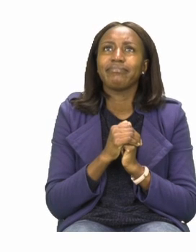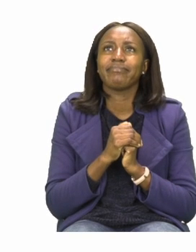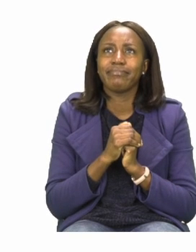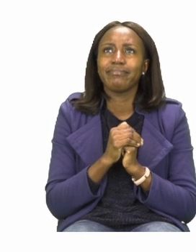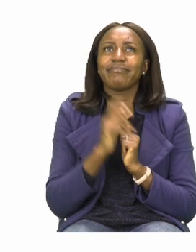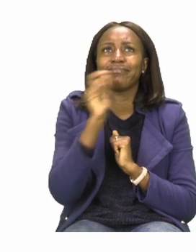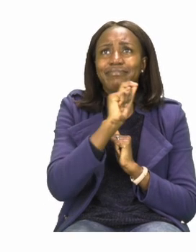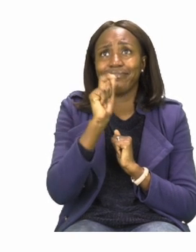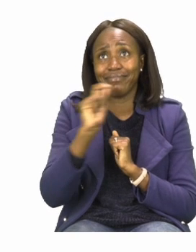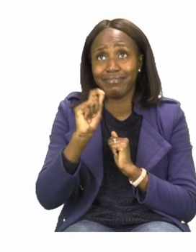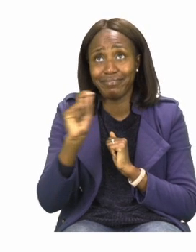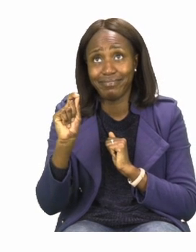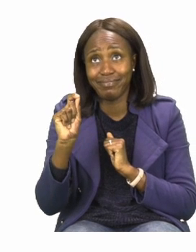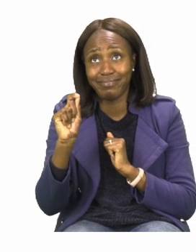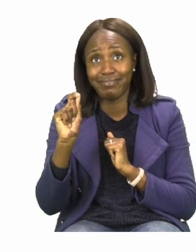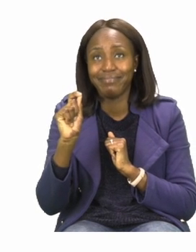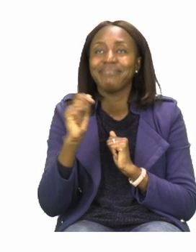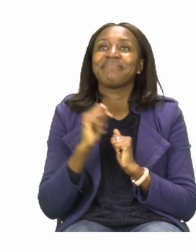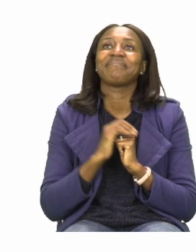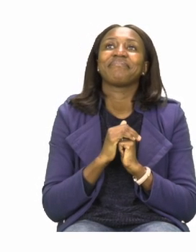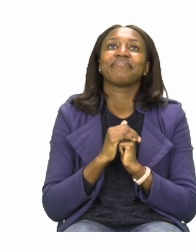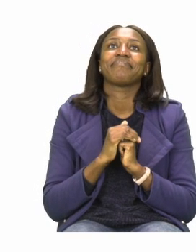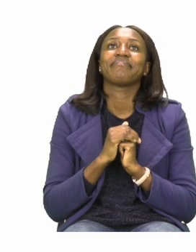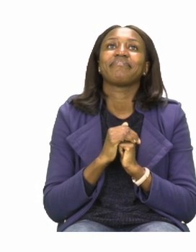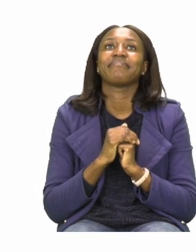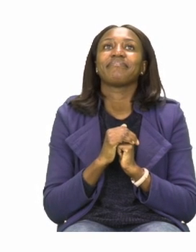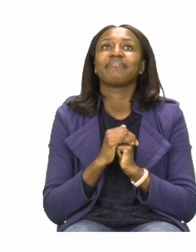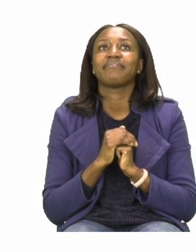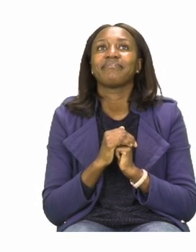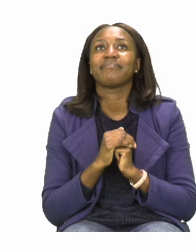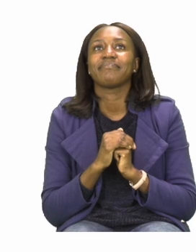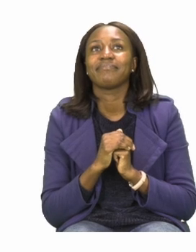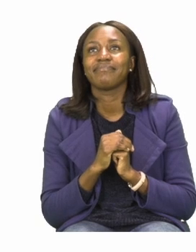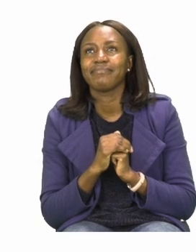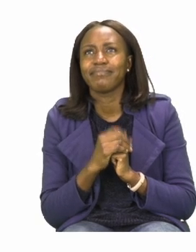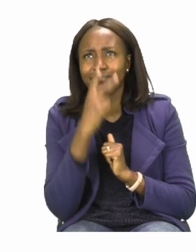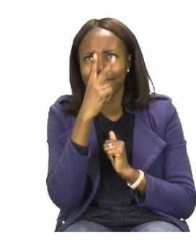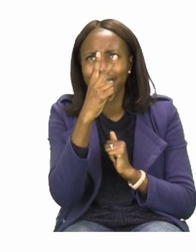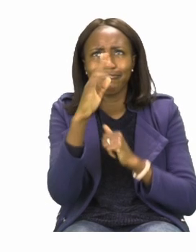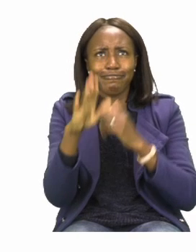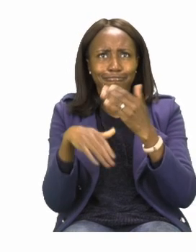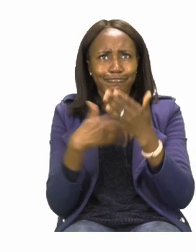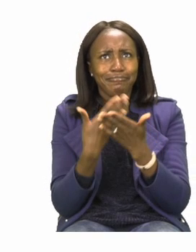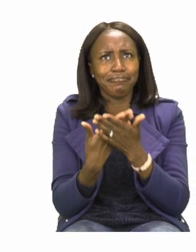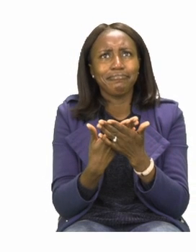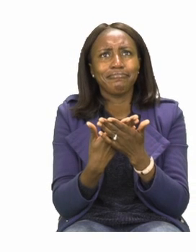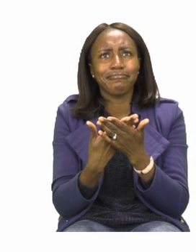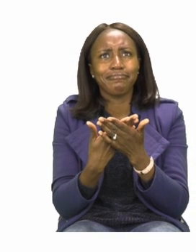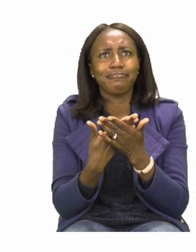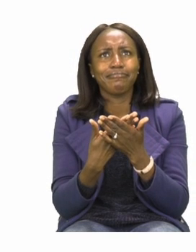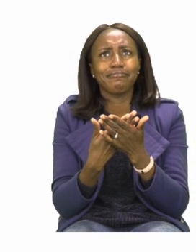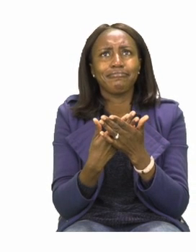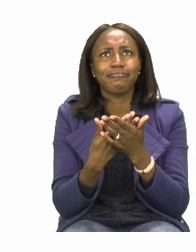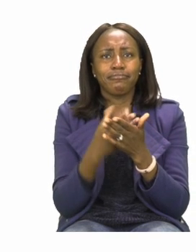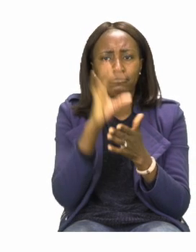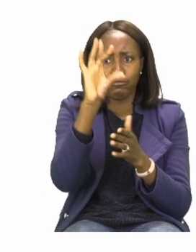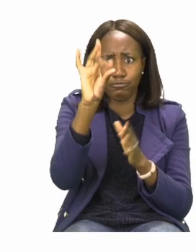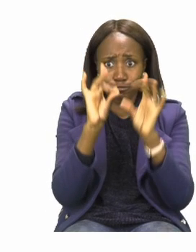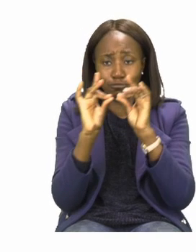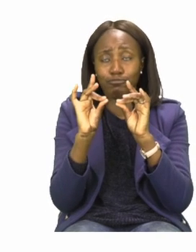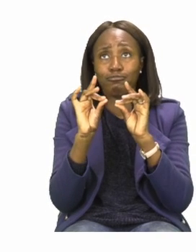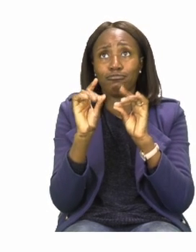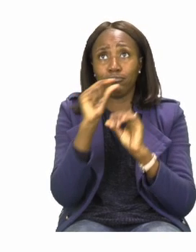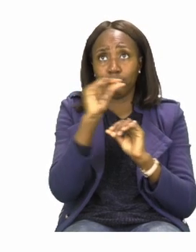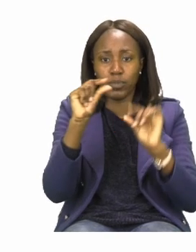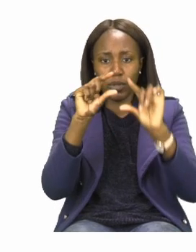writing exercise. It's going to be our job to look at the picture and then use the words below to